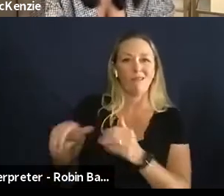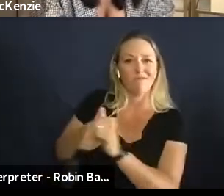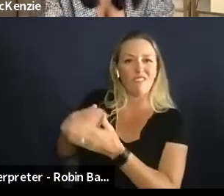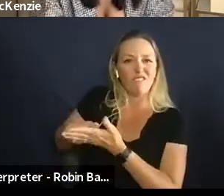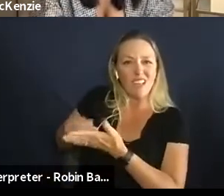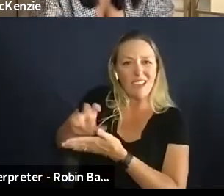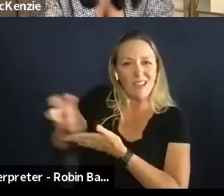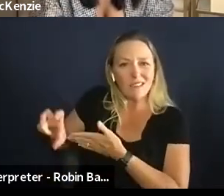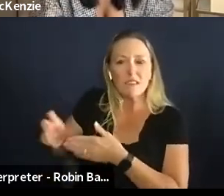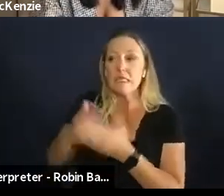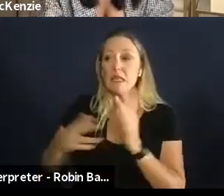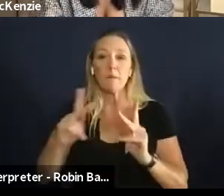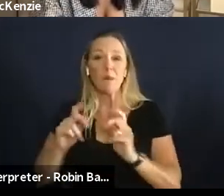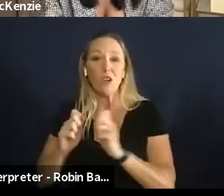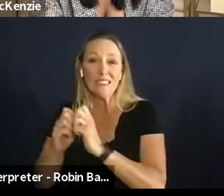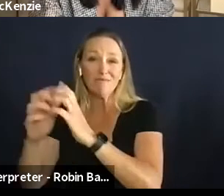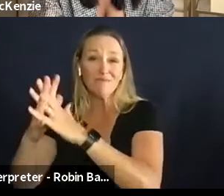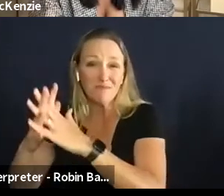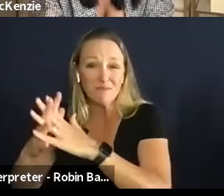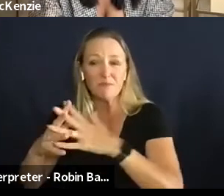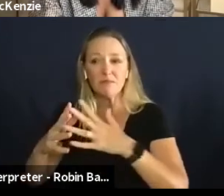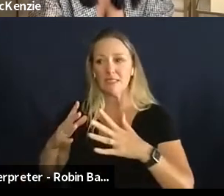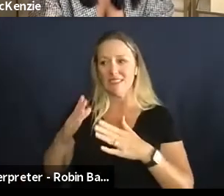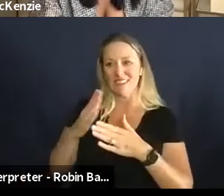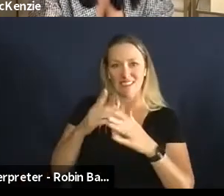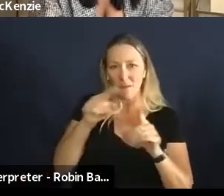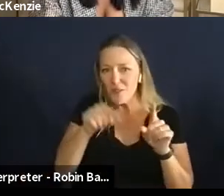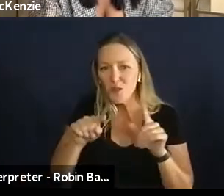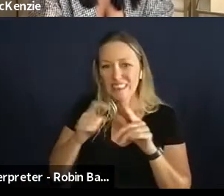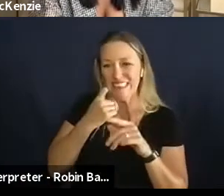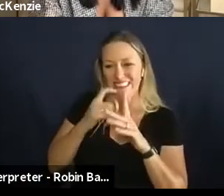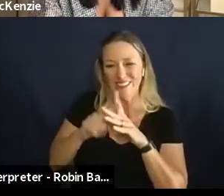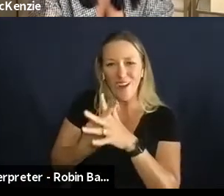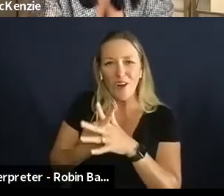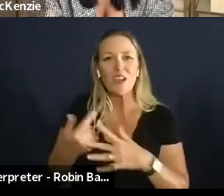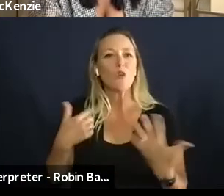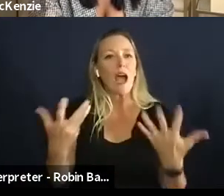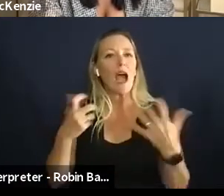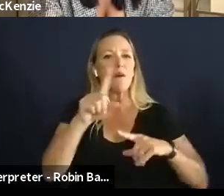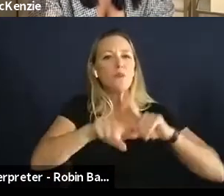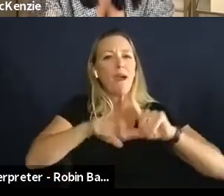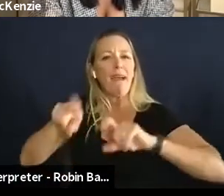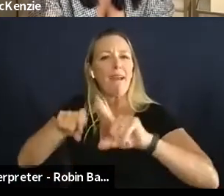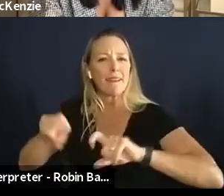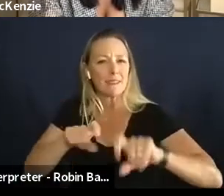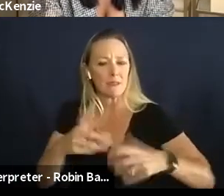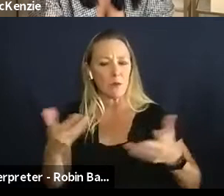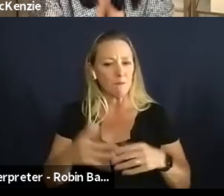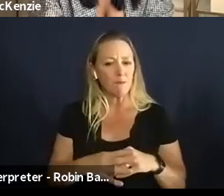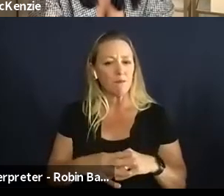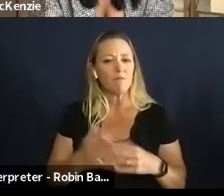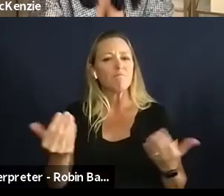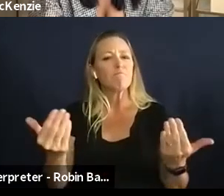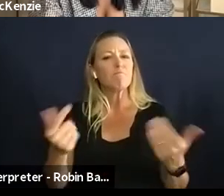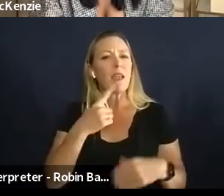um and so you know i guess i would say like you know to the ask all of you the panelists to tell us you know the